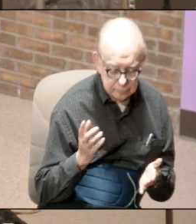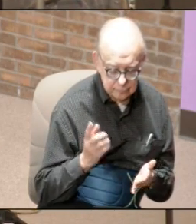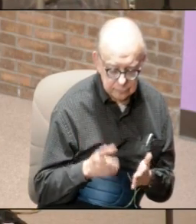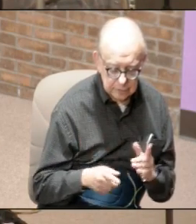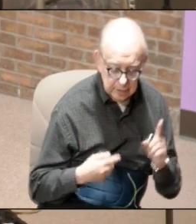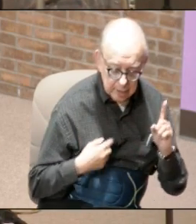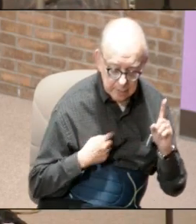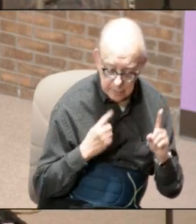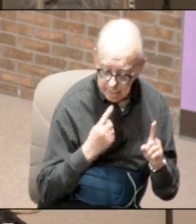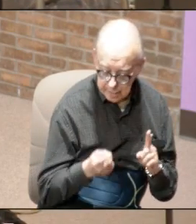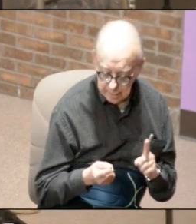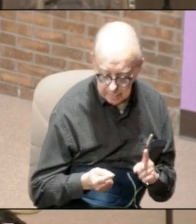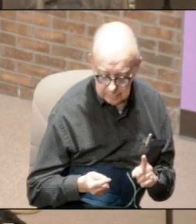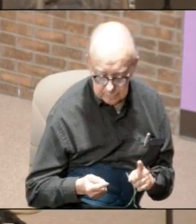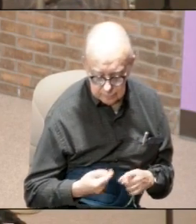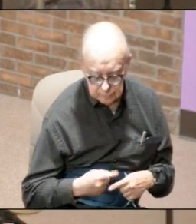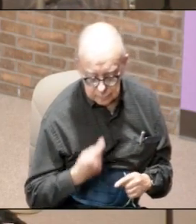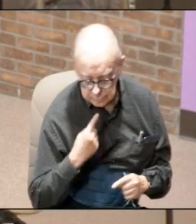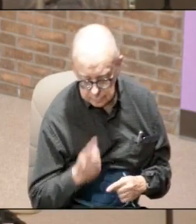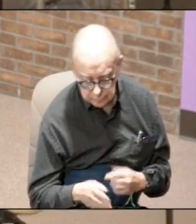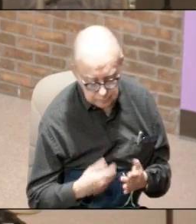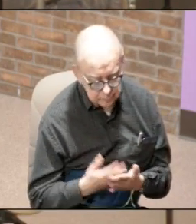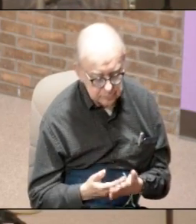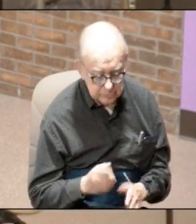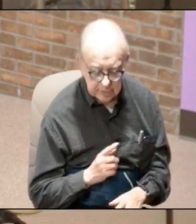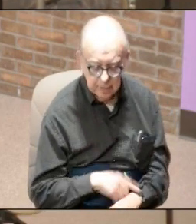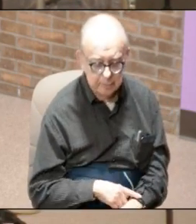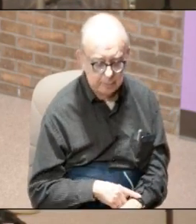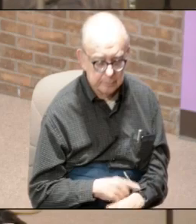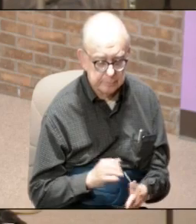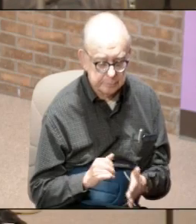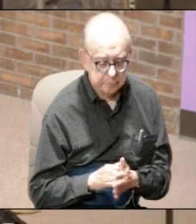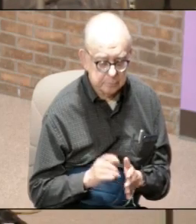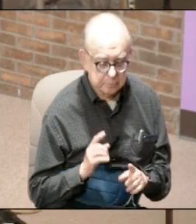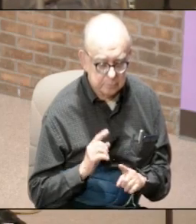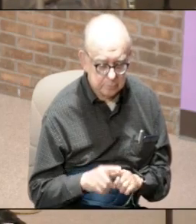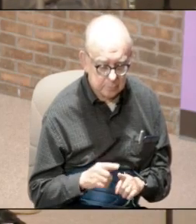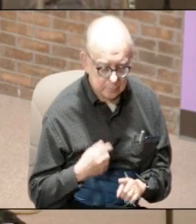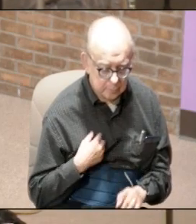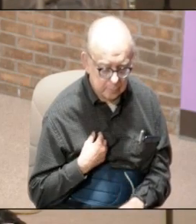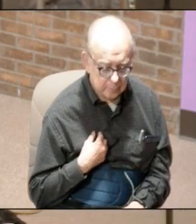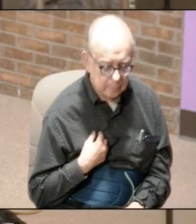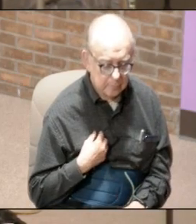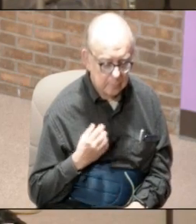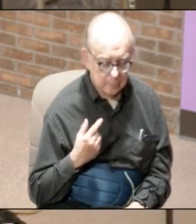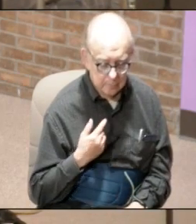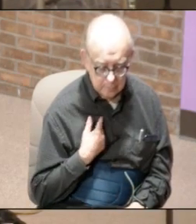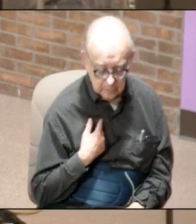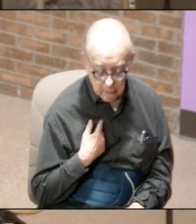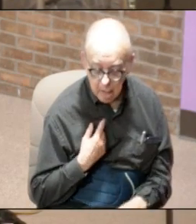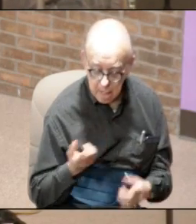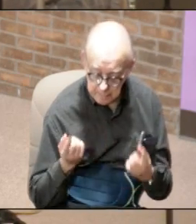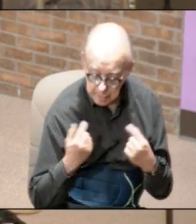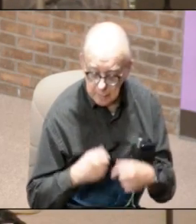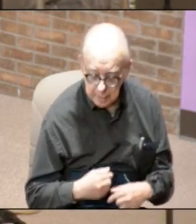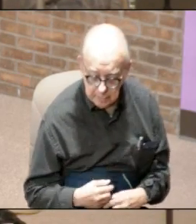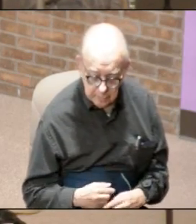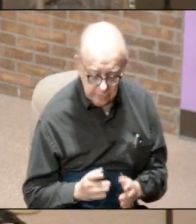you that I've been trying to tell you all along and that is this I am coming